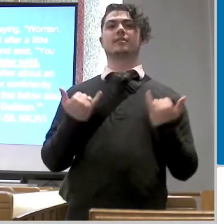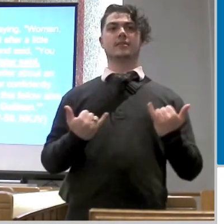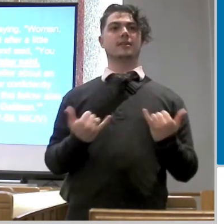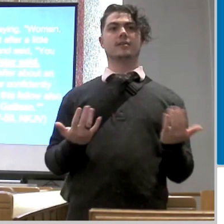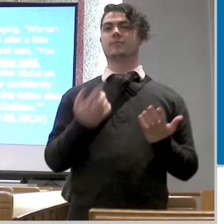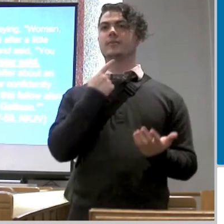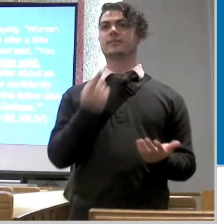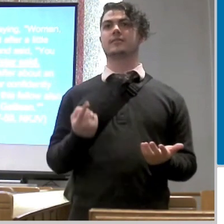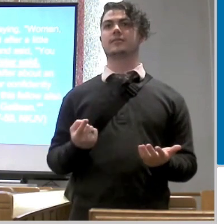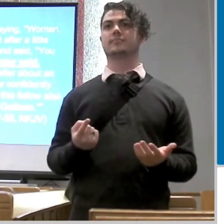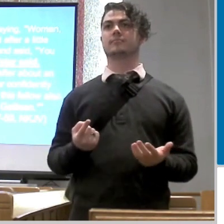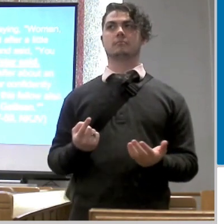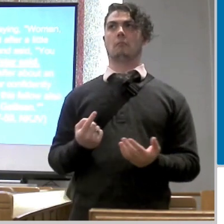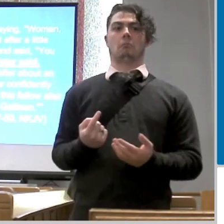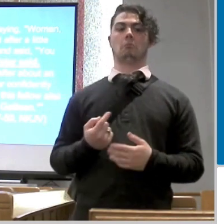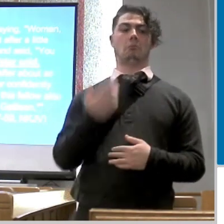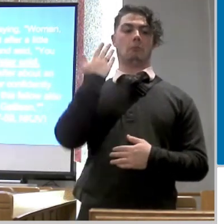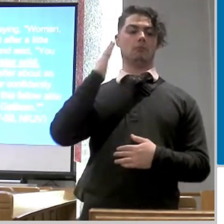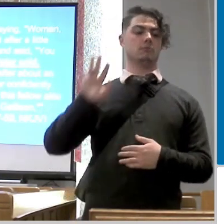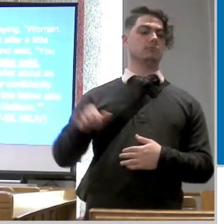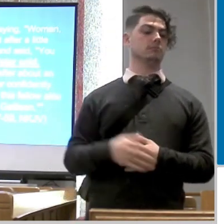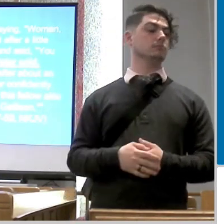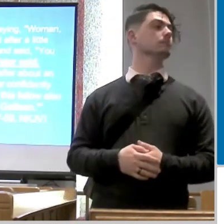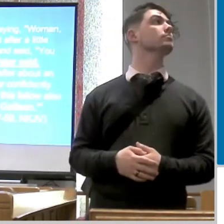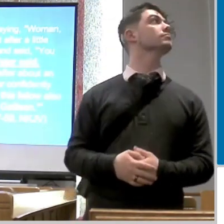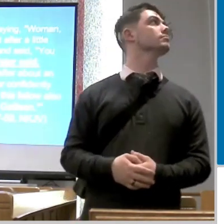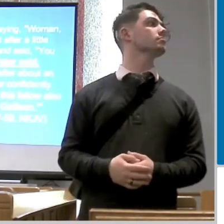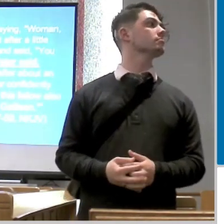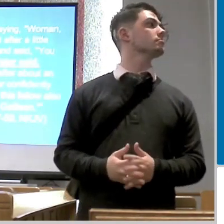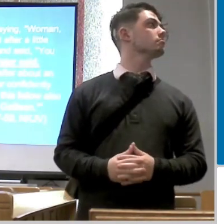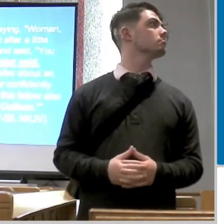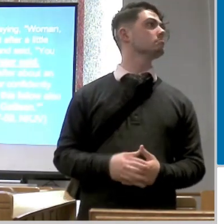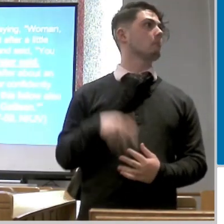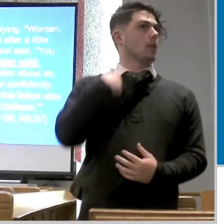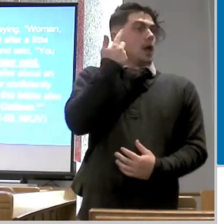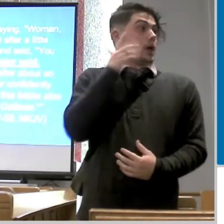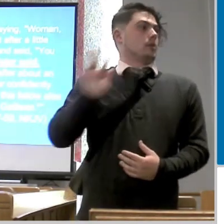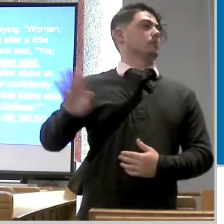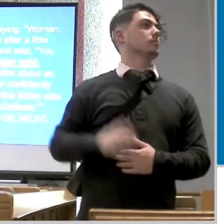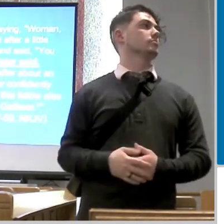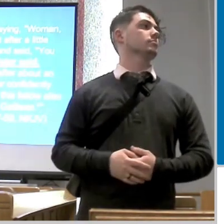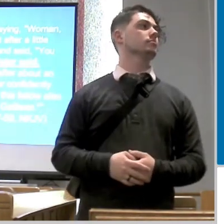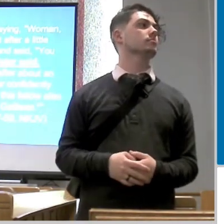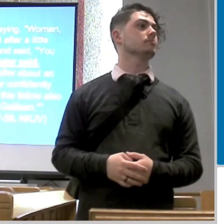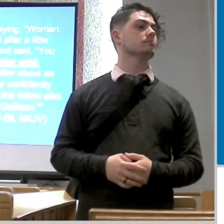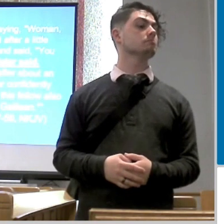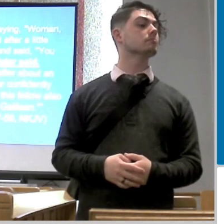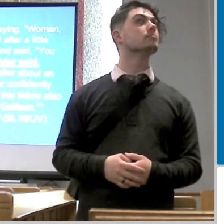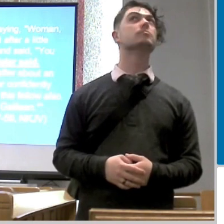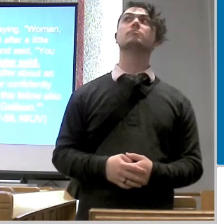him i don't know what'd you say his name jesus no i never heard of